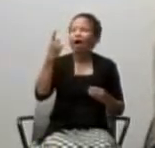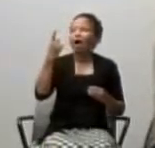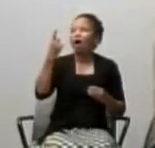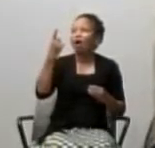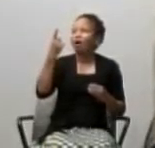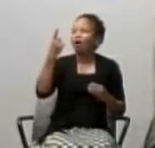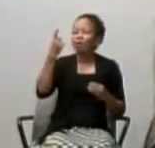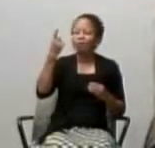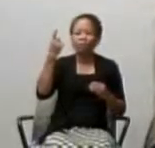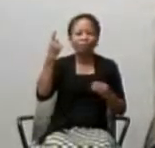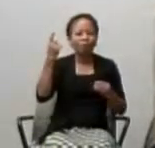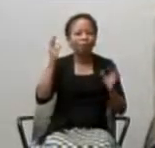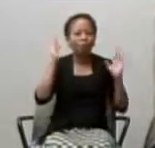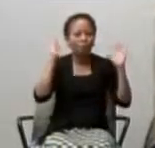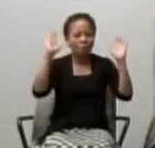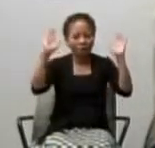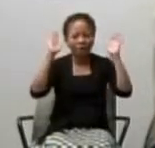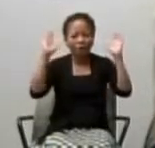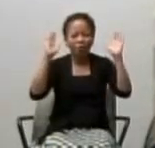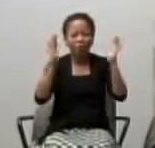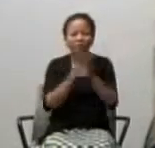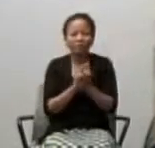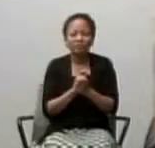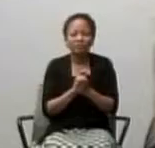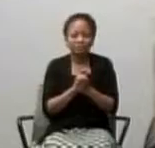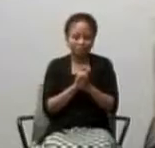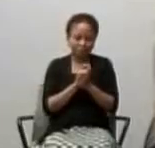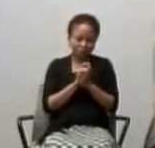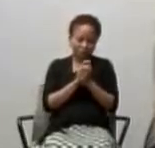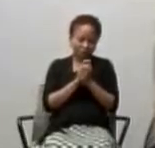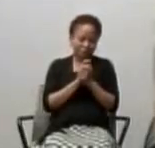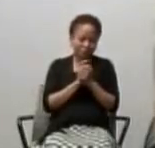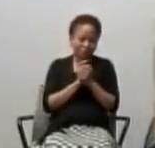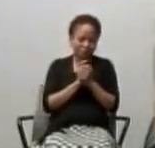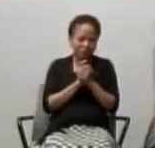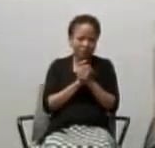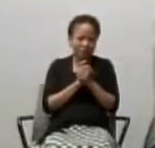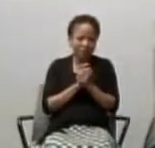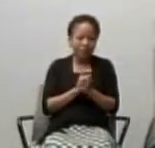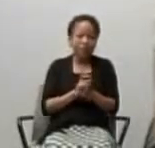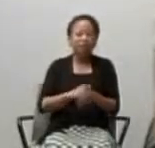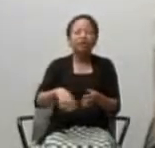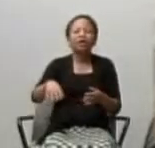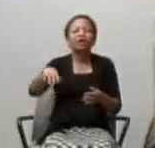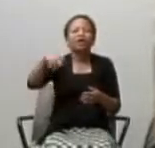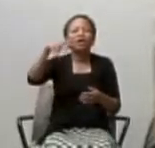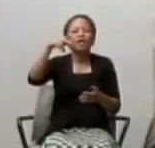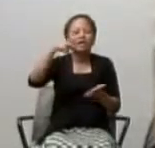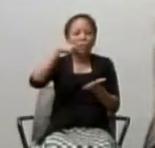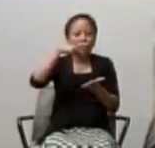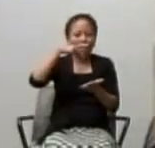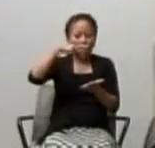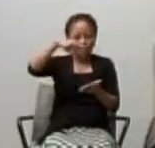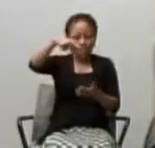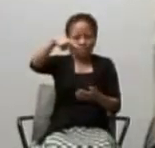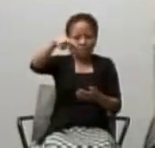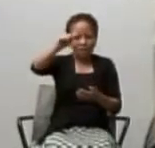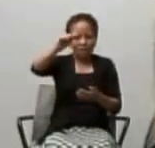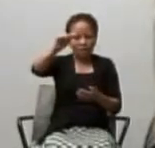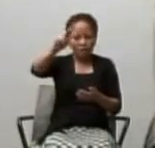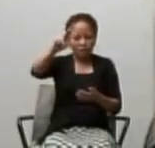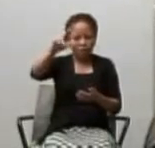St. Paul is right to the Hebrews. In other words, brothers and sisters,